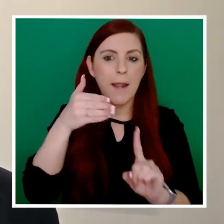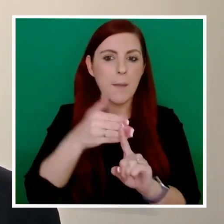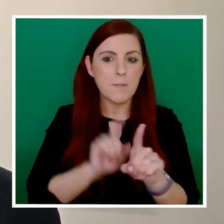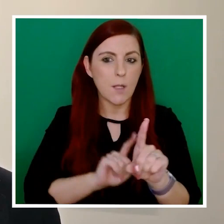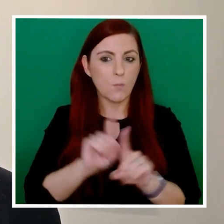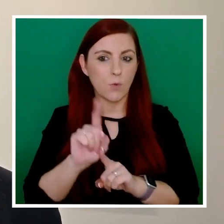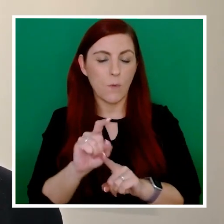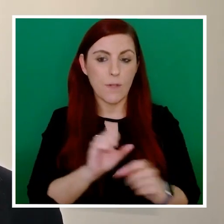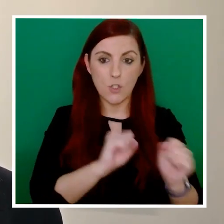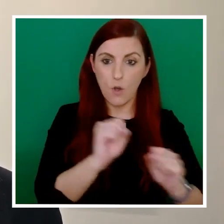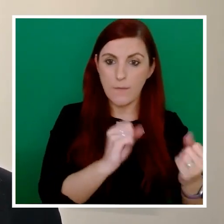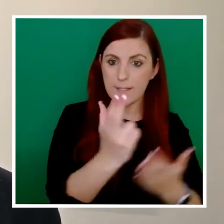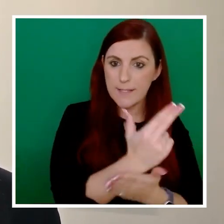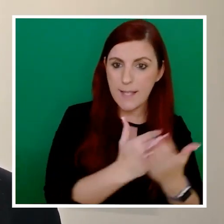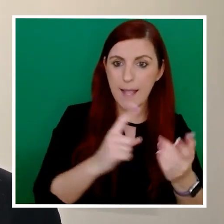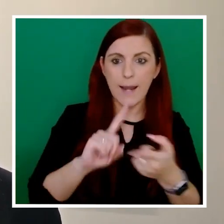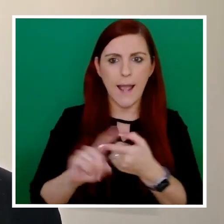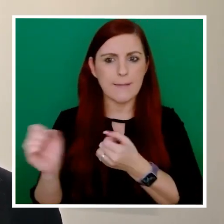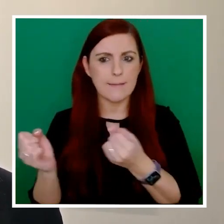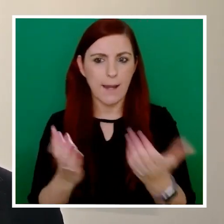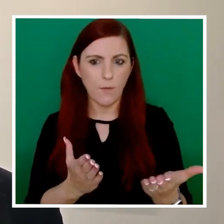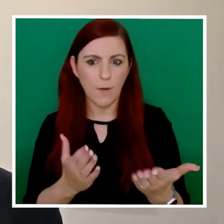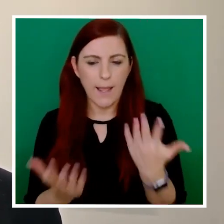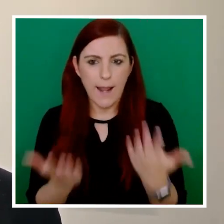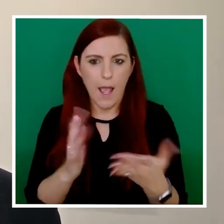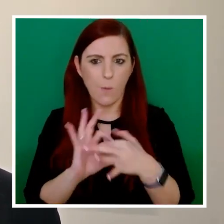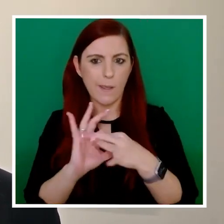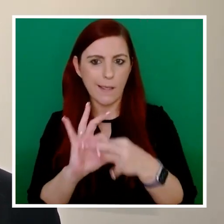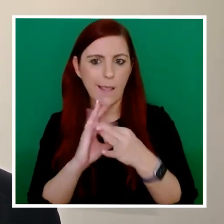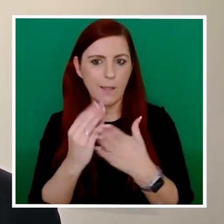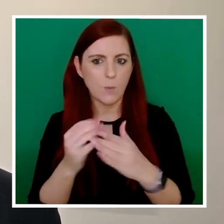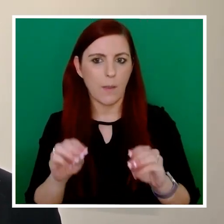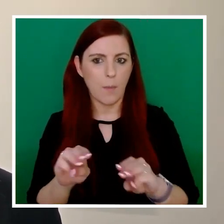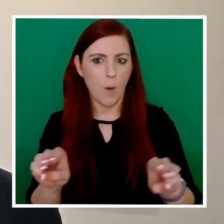both service design and also delivery and how we engage with the public.